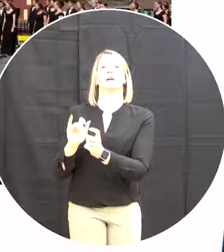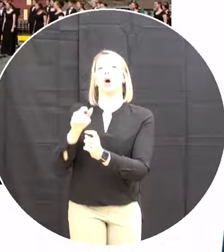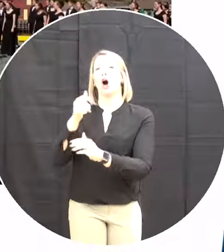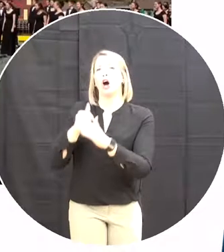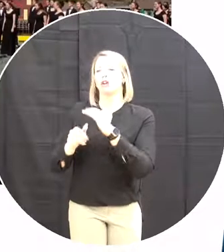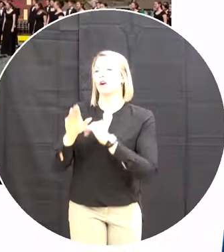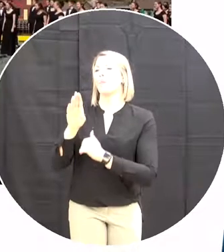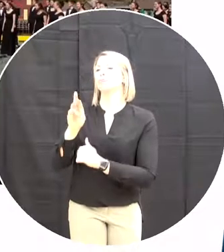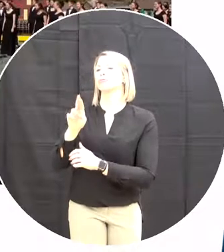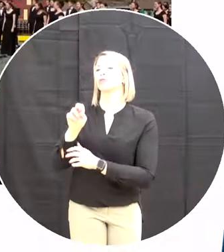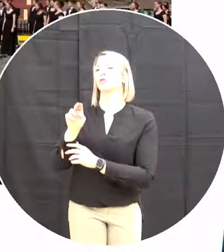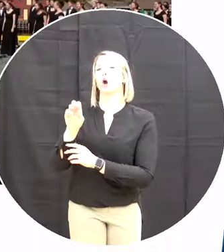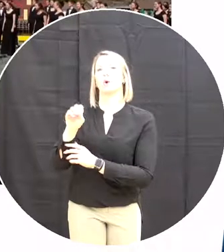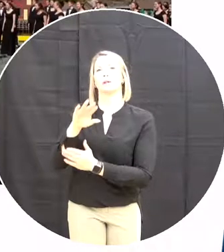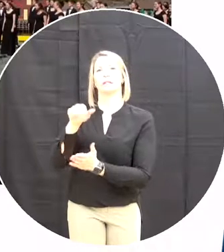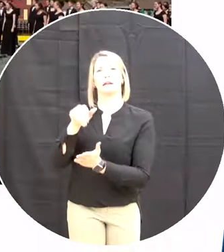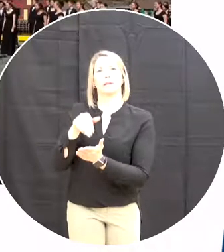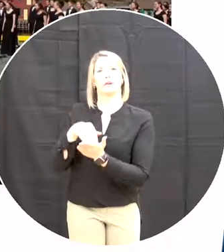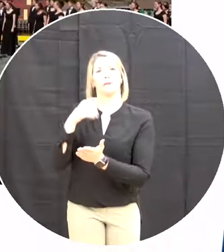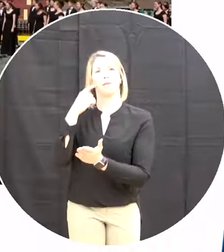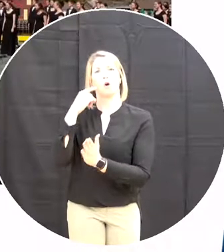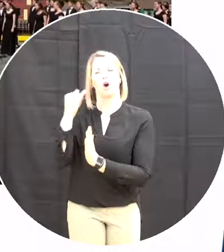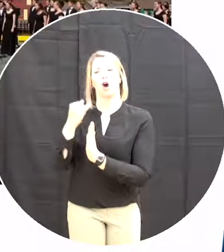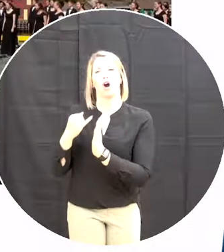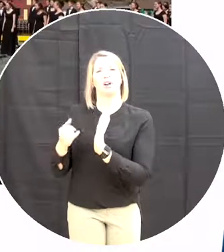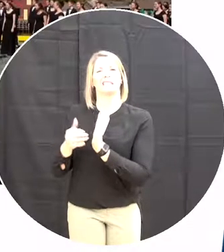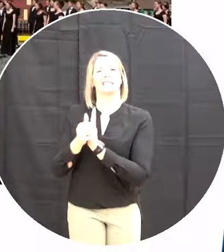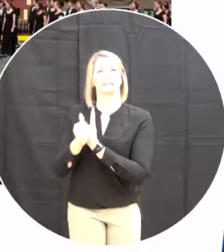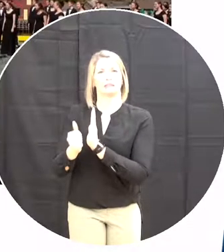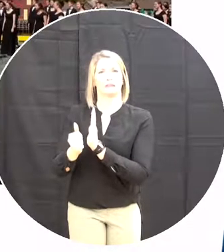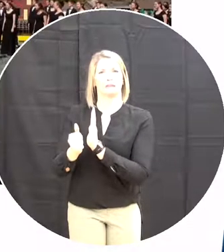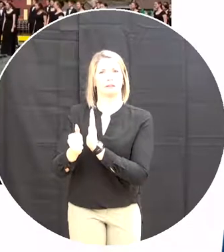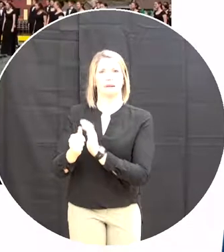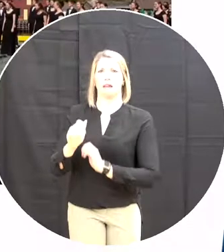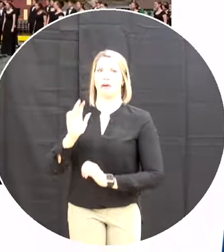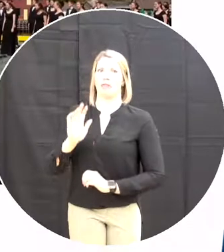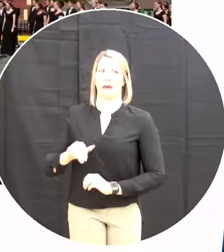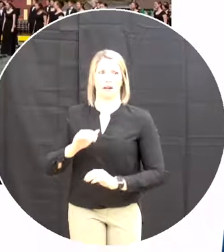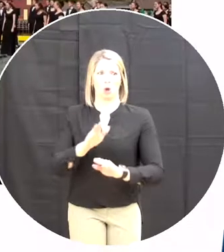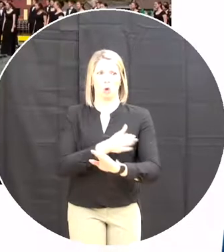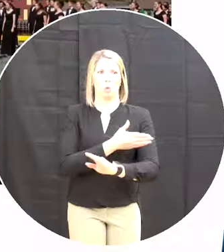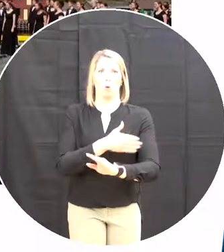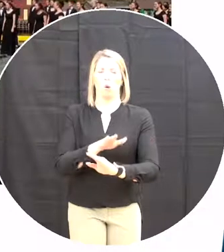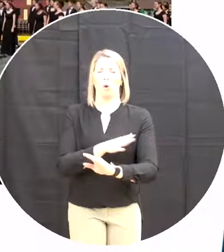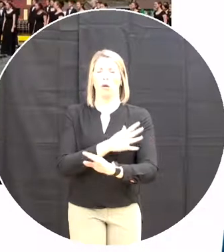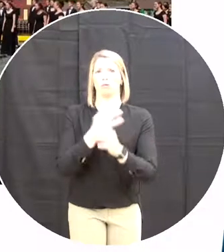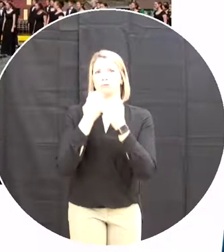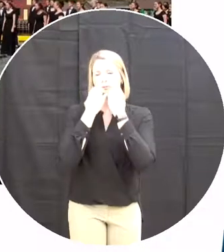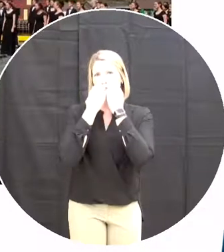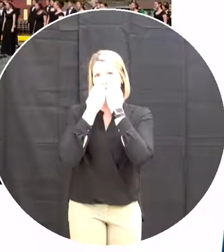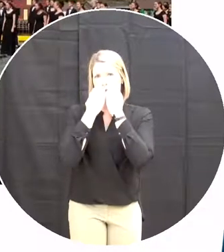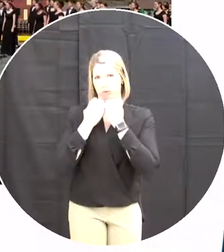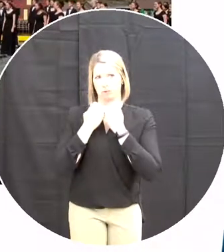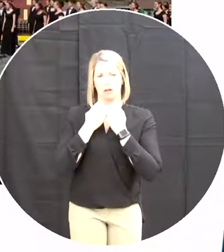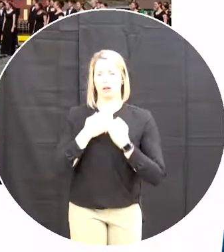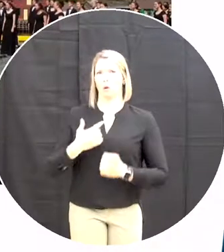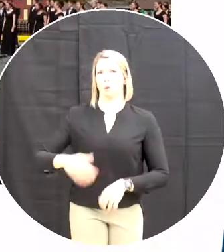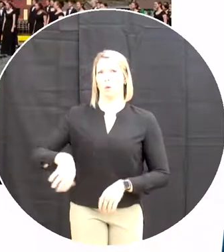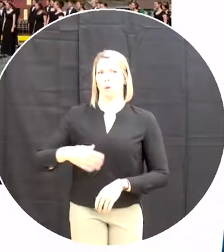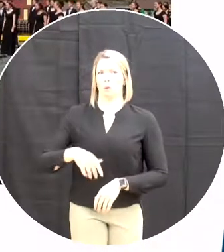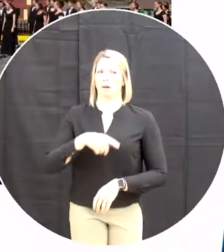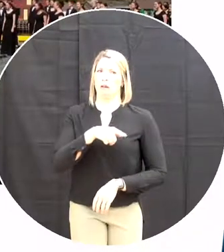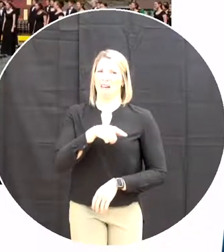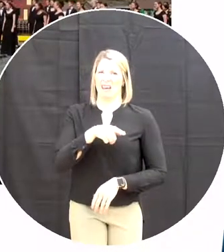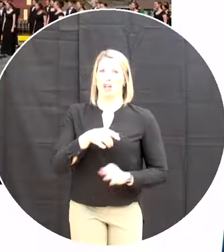music it is a real testament of our efforts with group group the deep learning